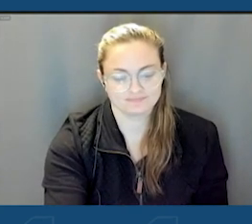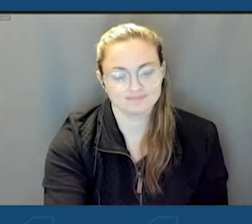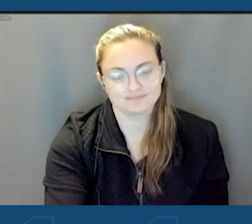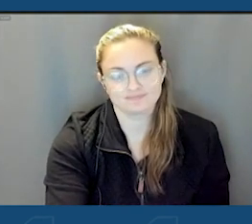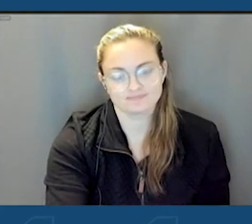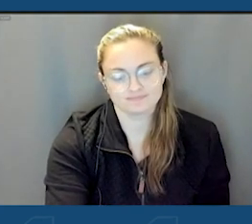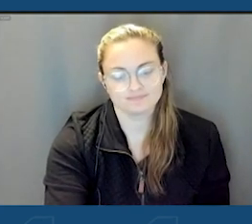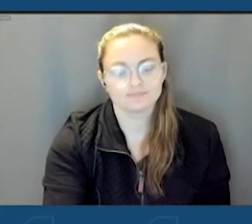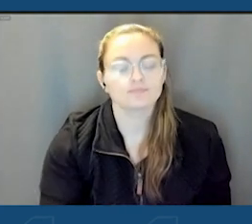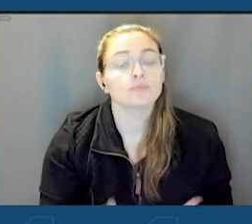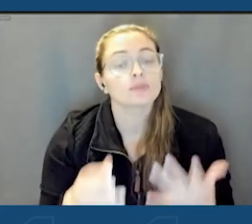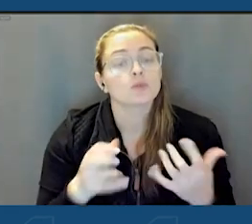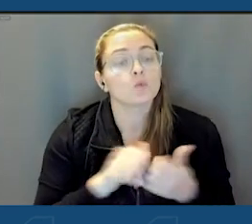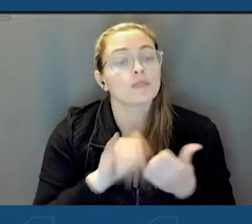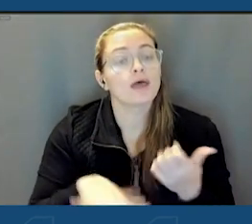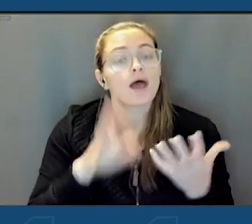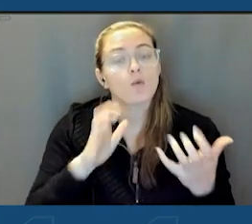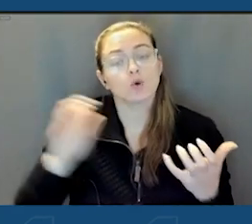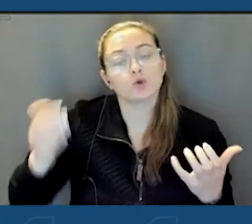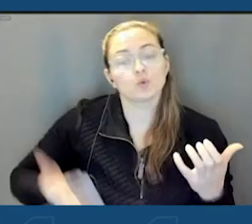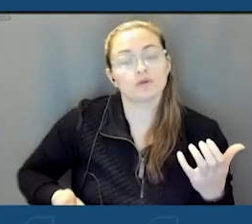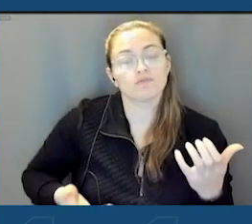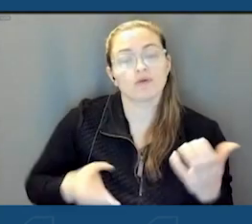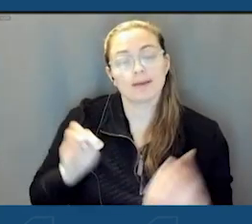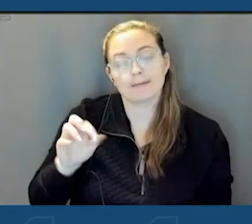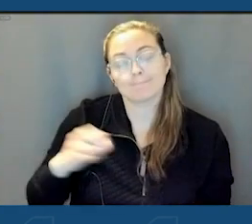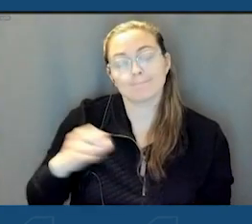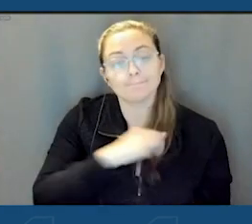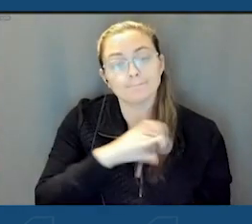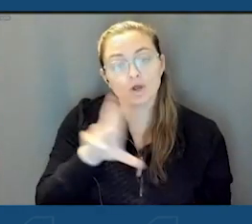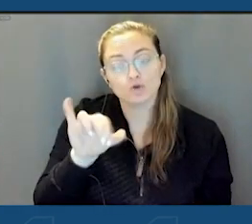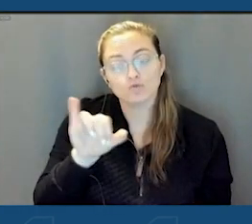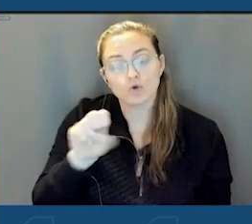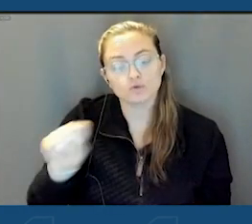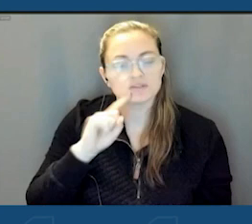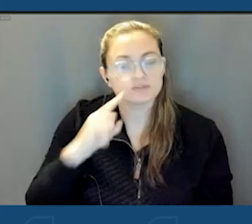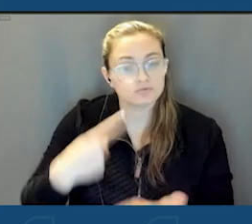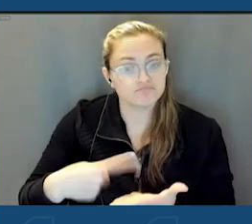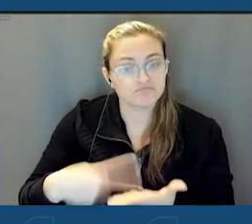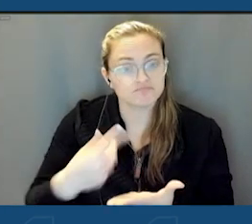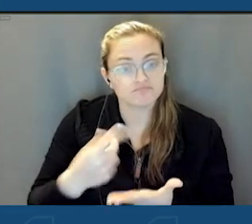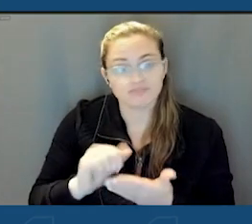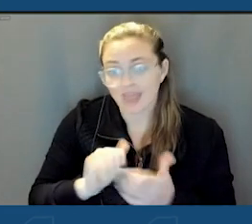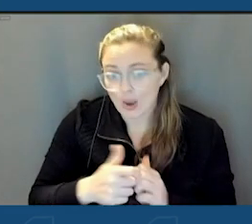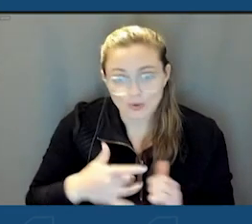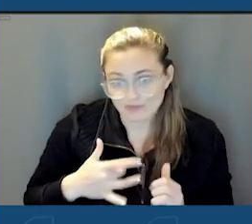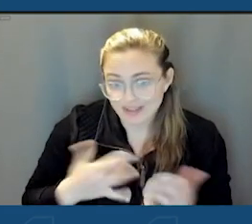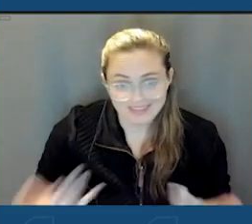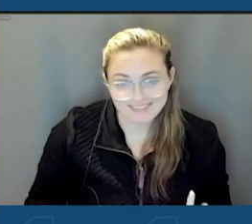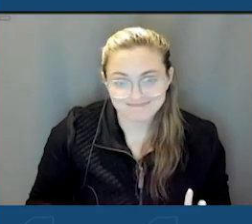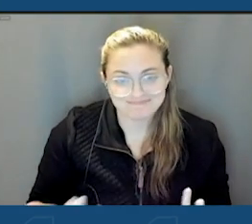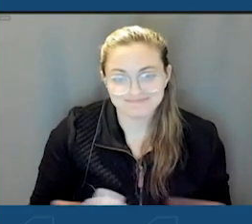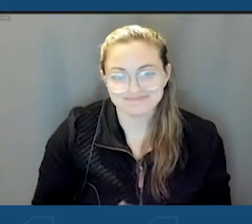And with that, I'd like to invite up mayor Rosas to give us a few words, uh, on how you feel right now, mayor.